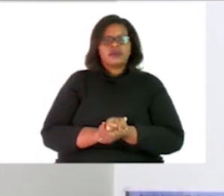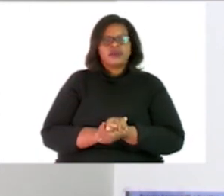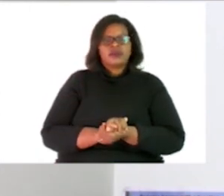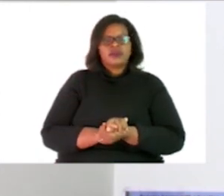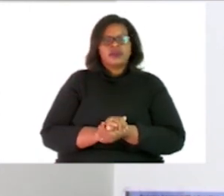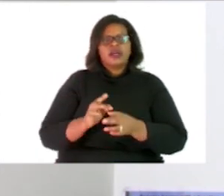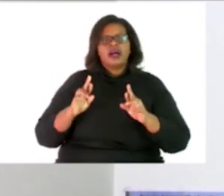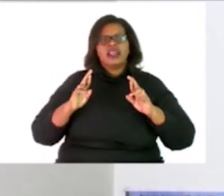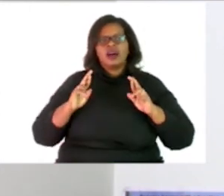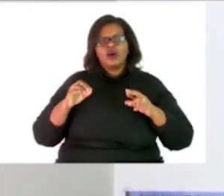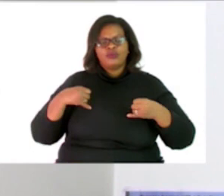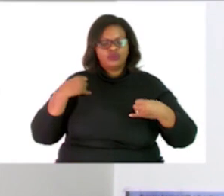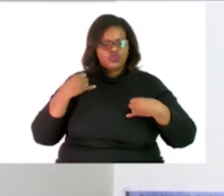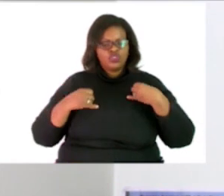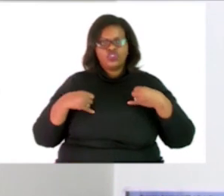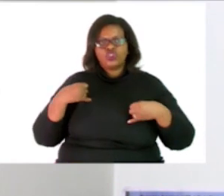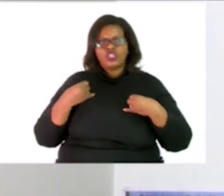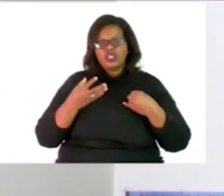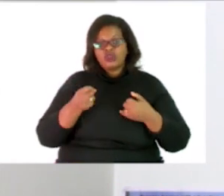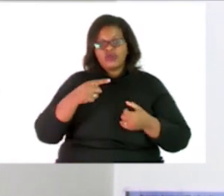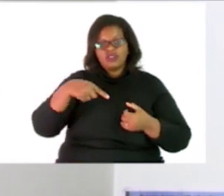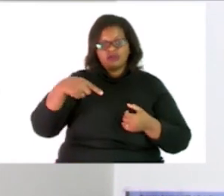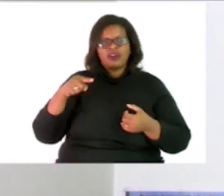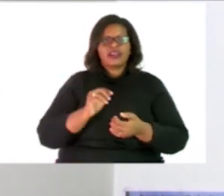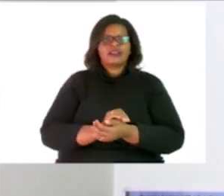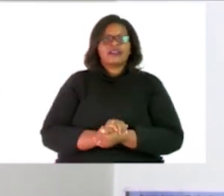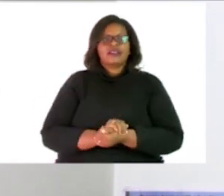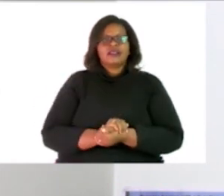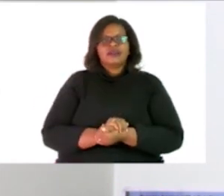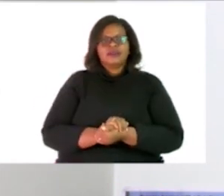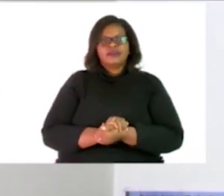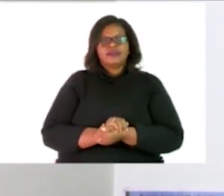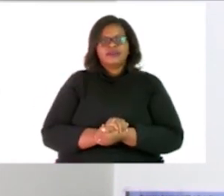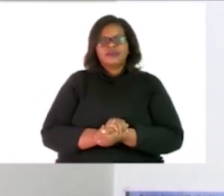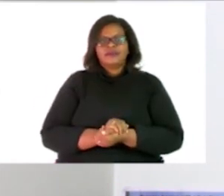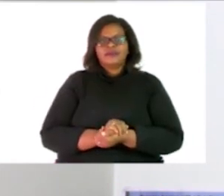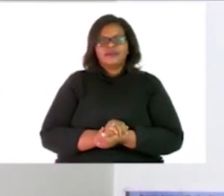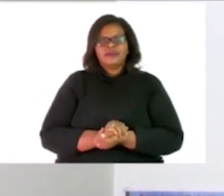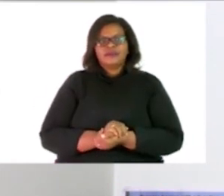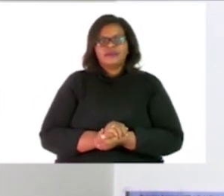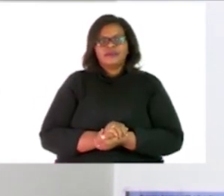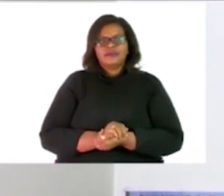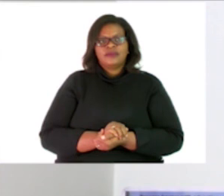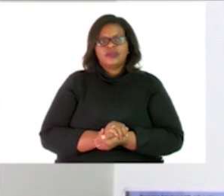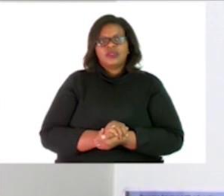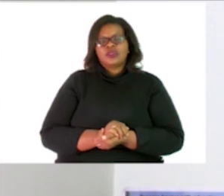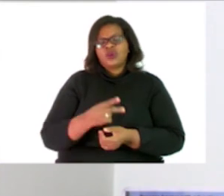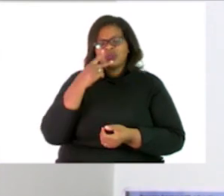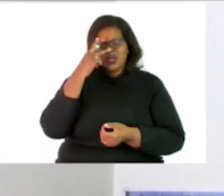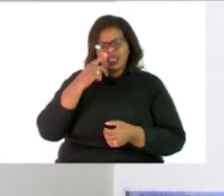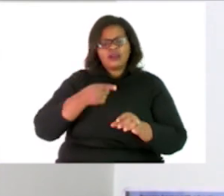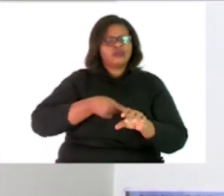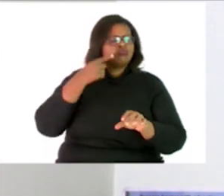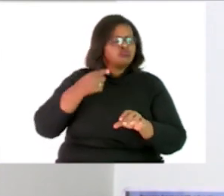hope you are going to get it right I hope you have enjoyed this lesson watch it over and over so that